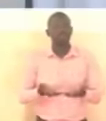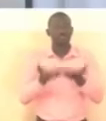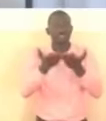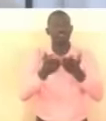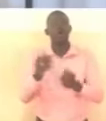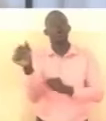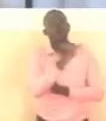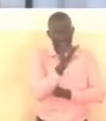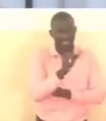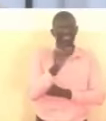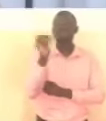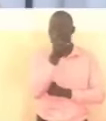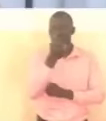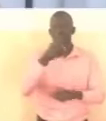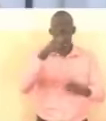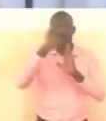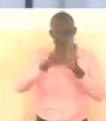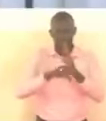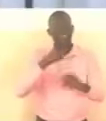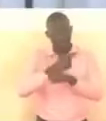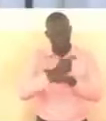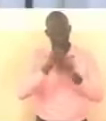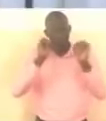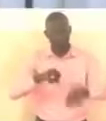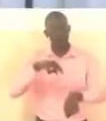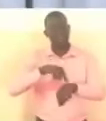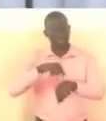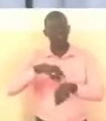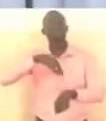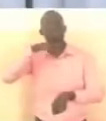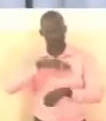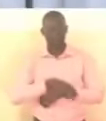an order draft constitution at the appropriate time